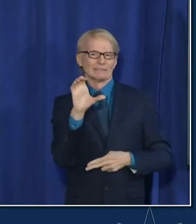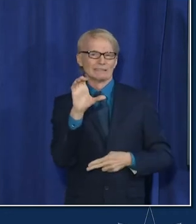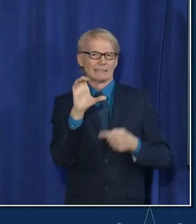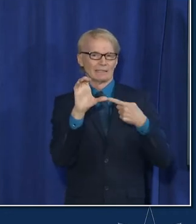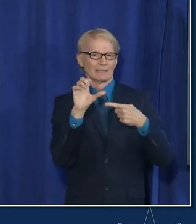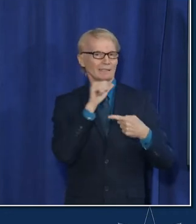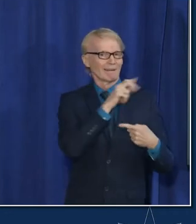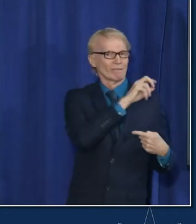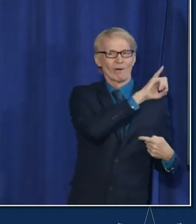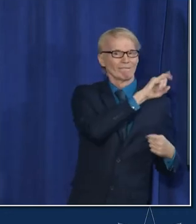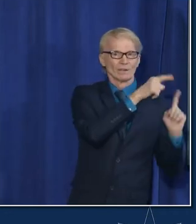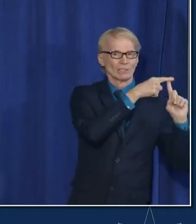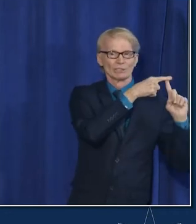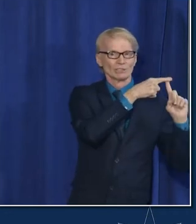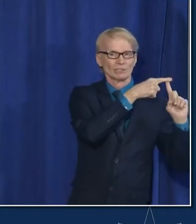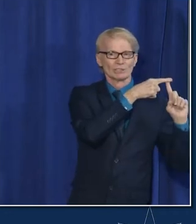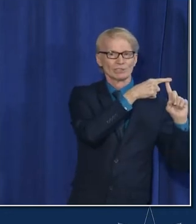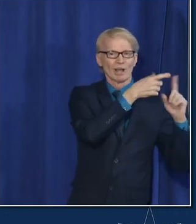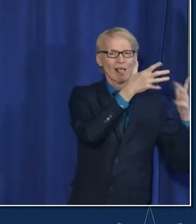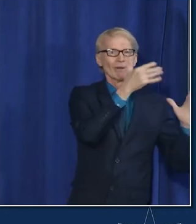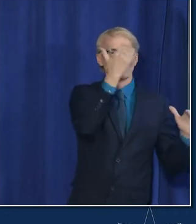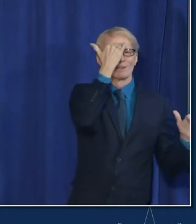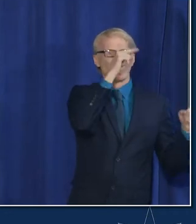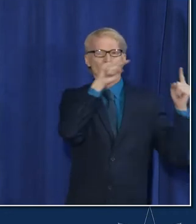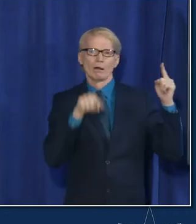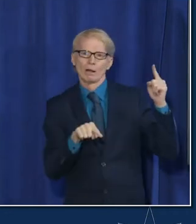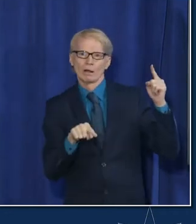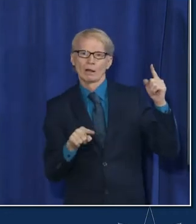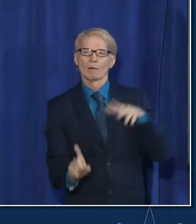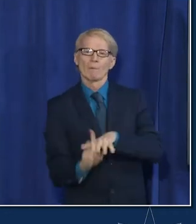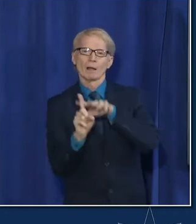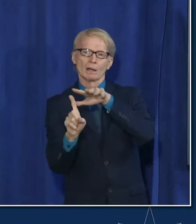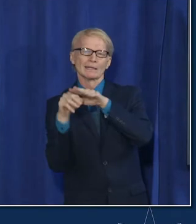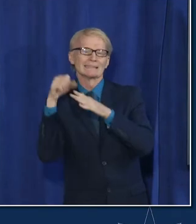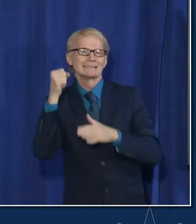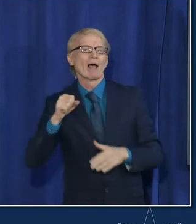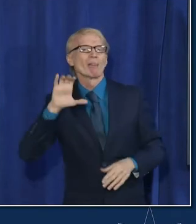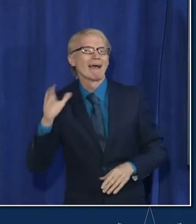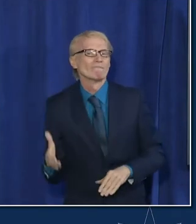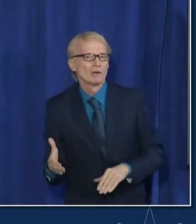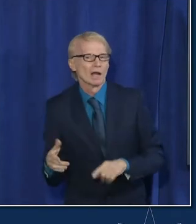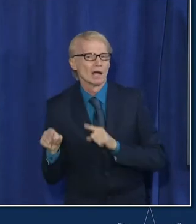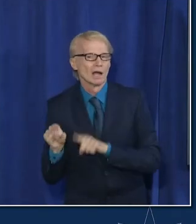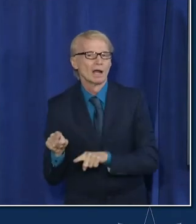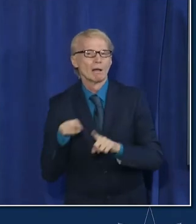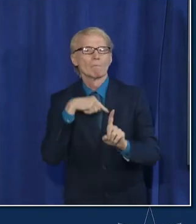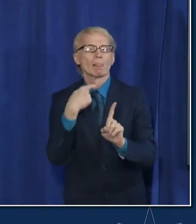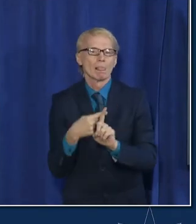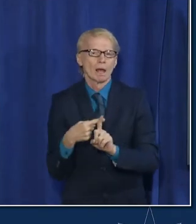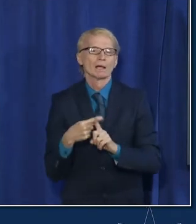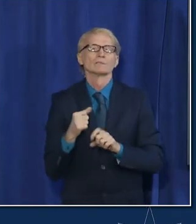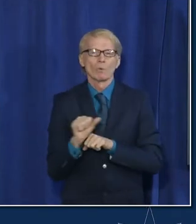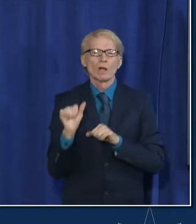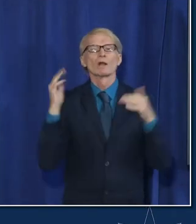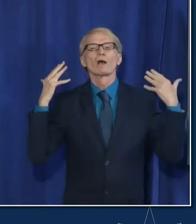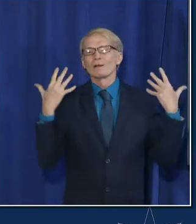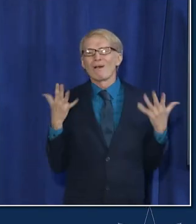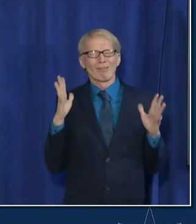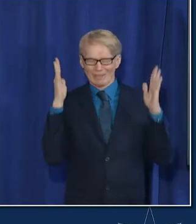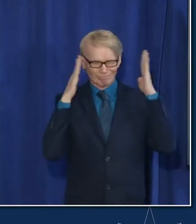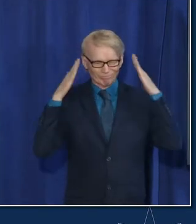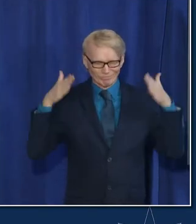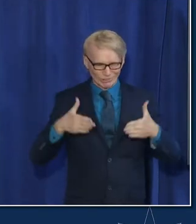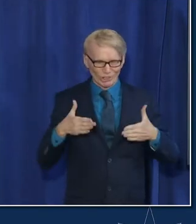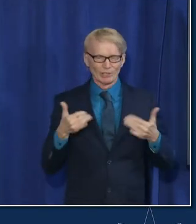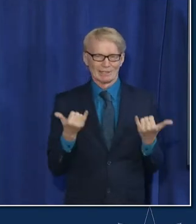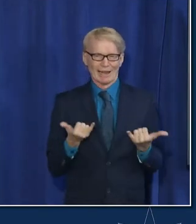it was not a variant of interest first because of the way it emerged in south africa and because work already concerned about it even